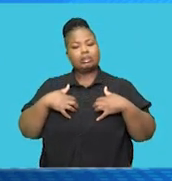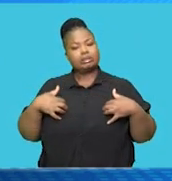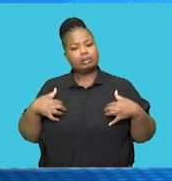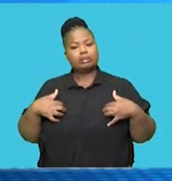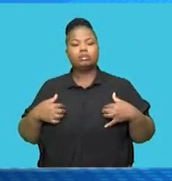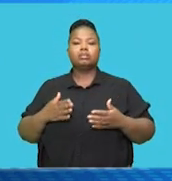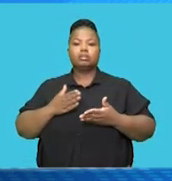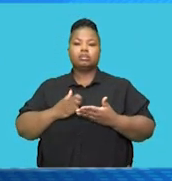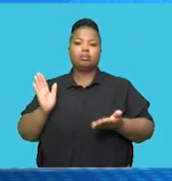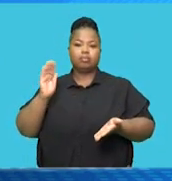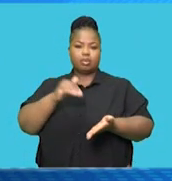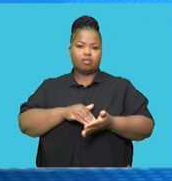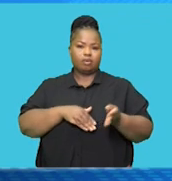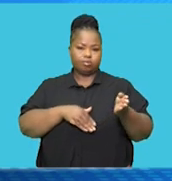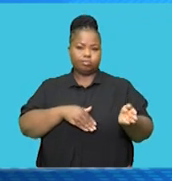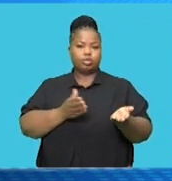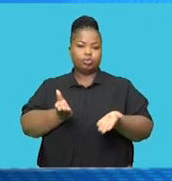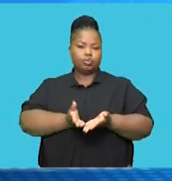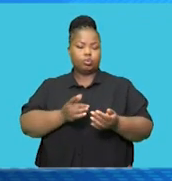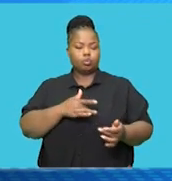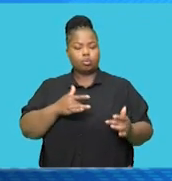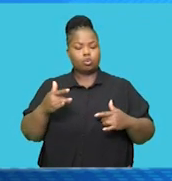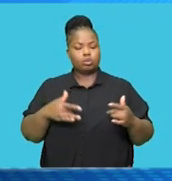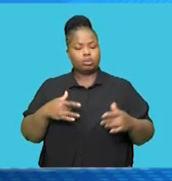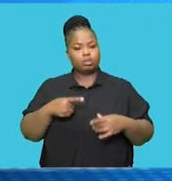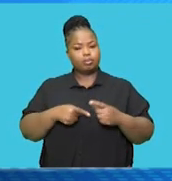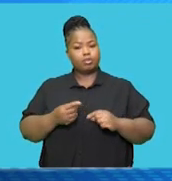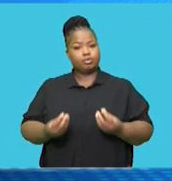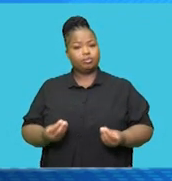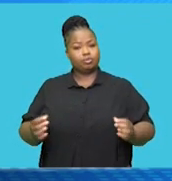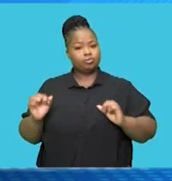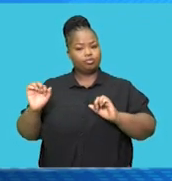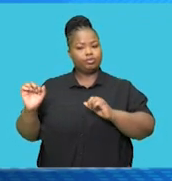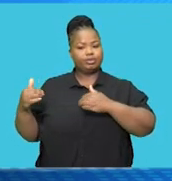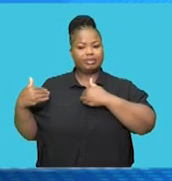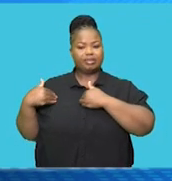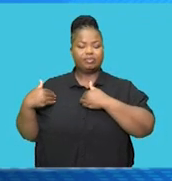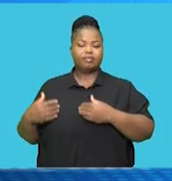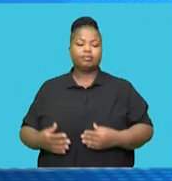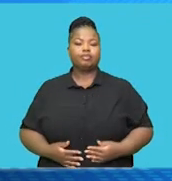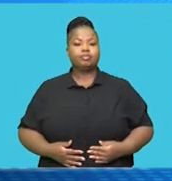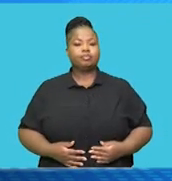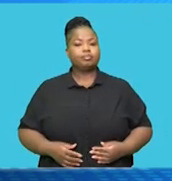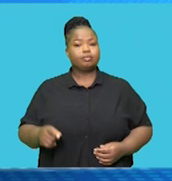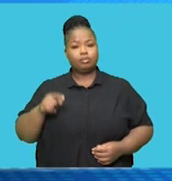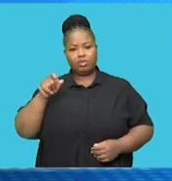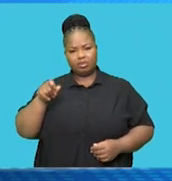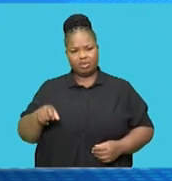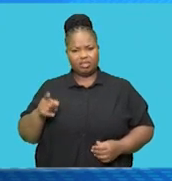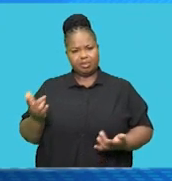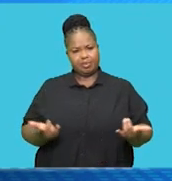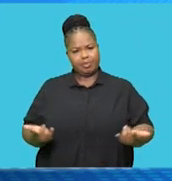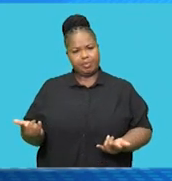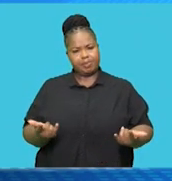came at the school as they were concerned about the safety of their children. Subsequently, the street vendor was also